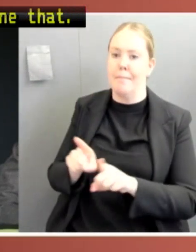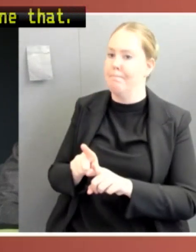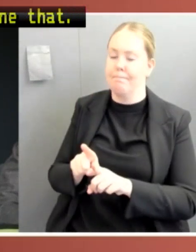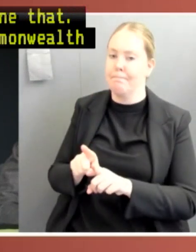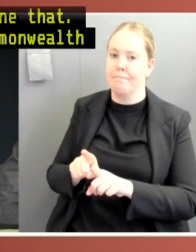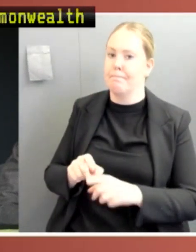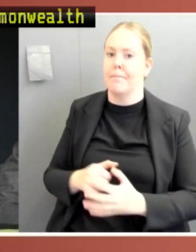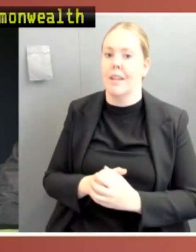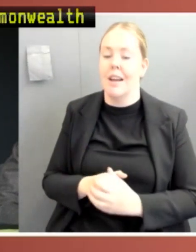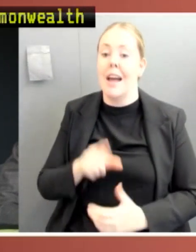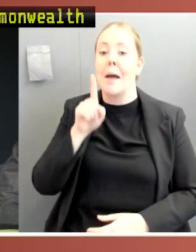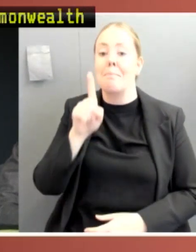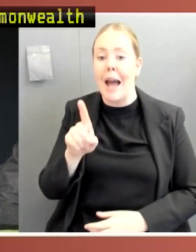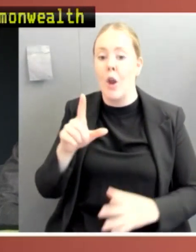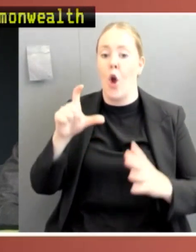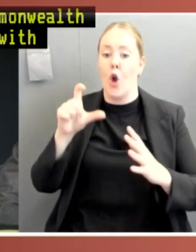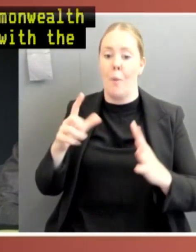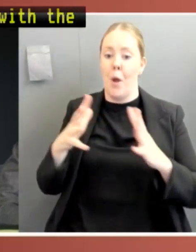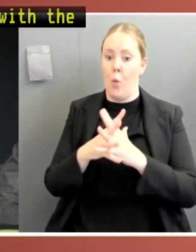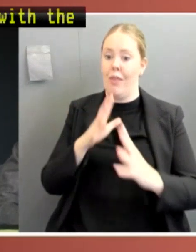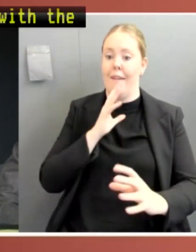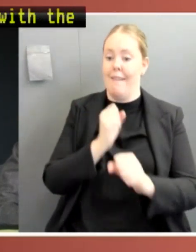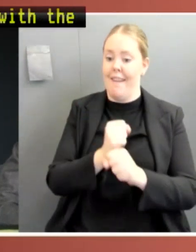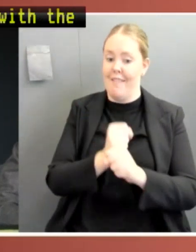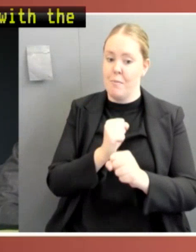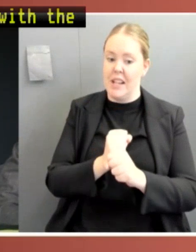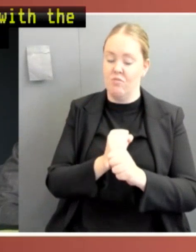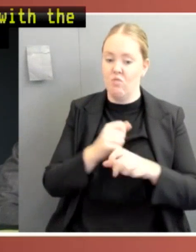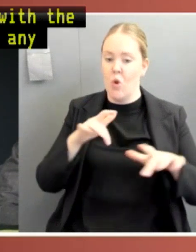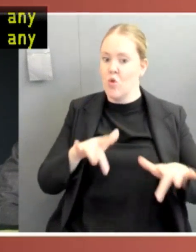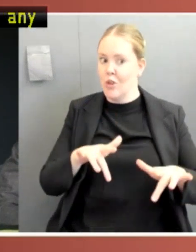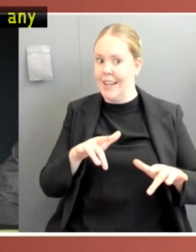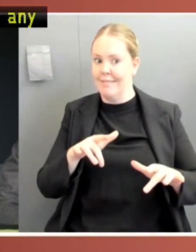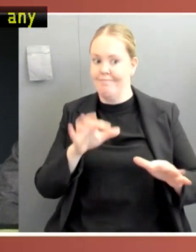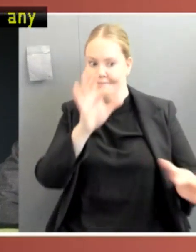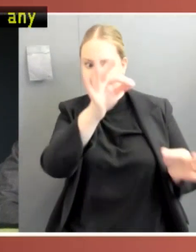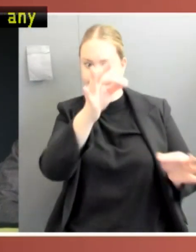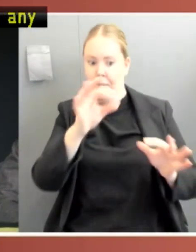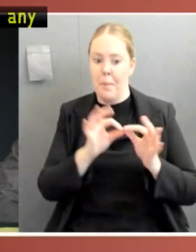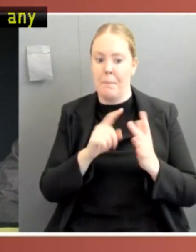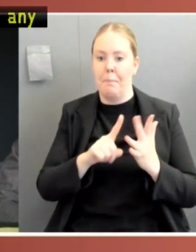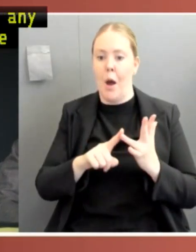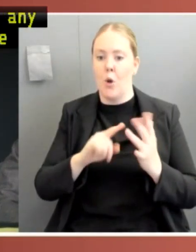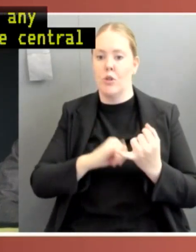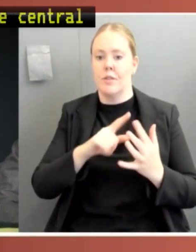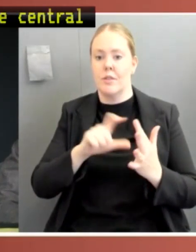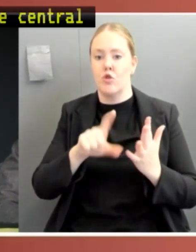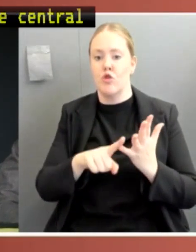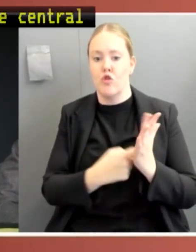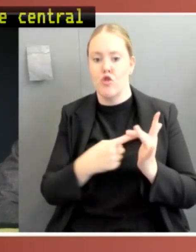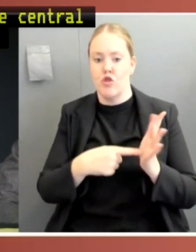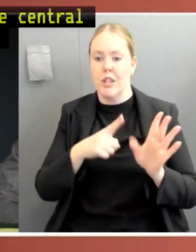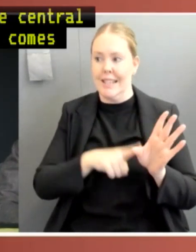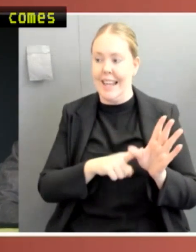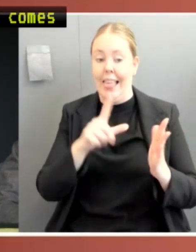legislation in any meaningful way. And that is the central point of concern. And that comes down to political will, I think, too. As I